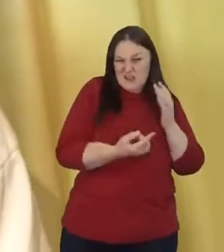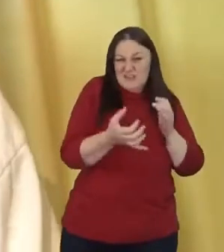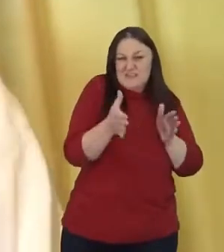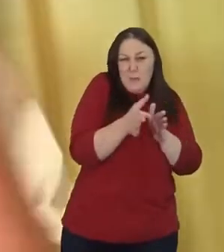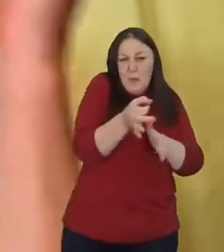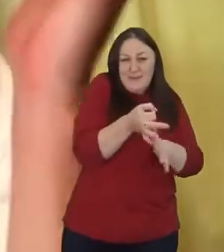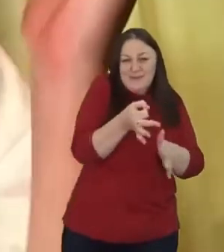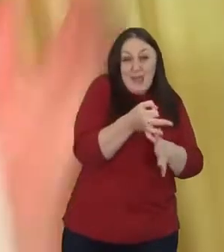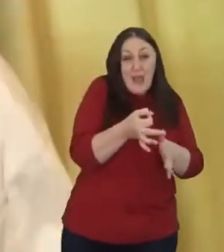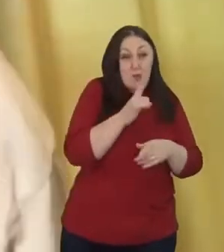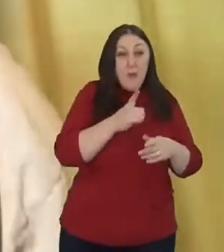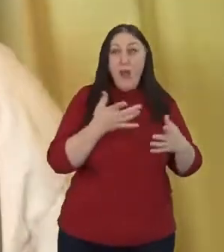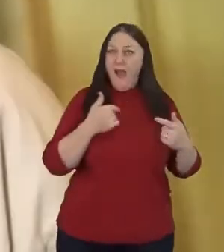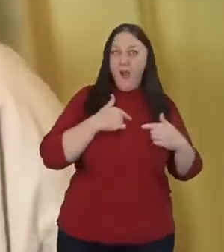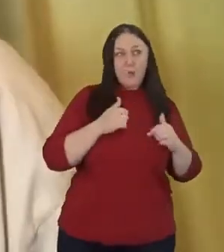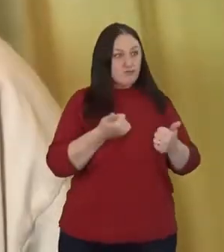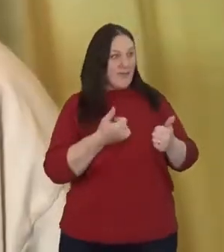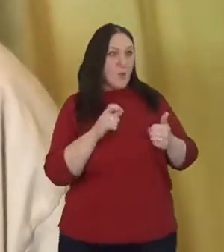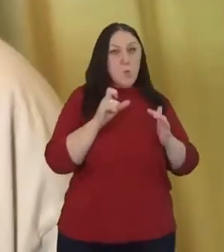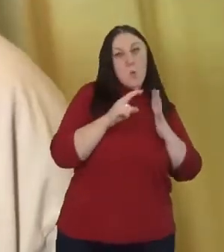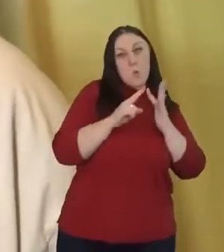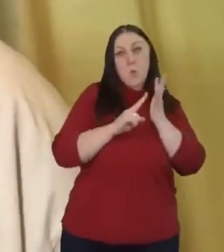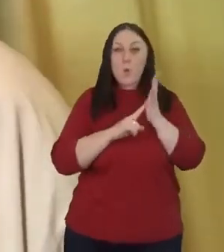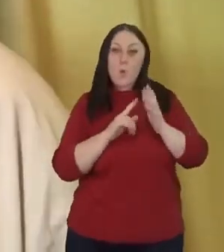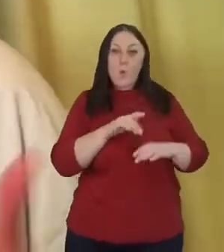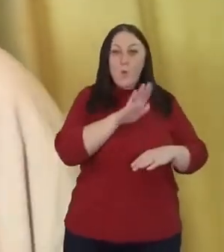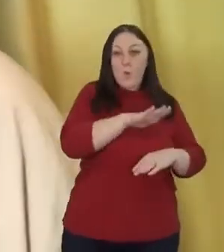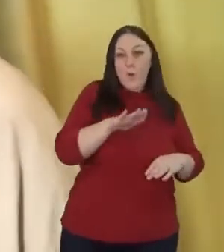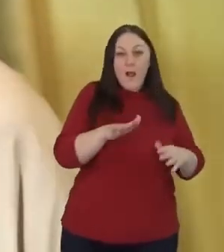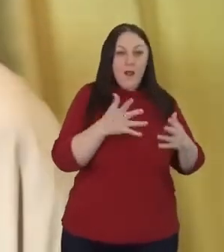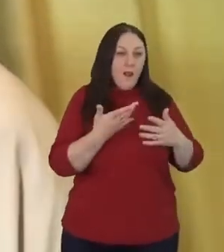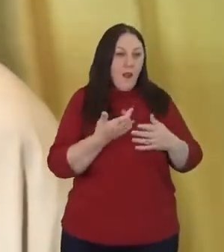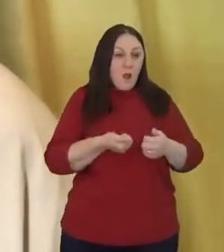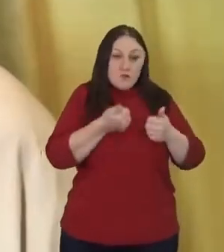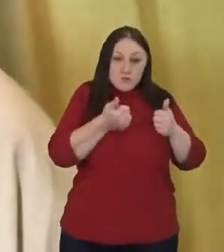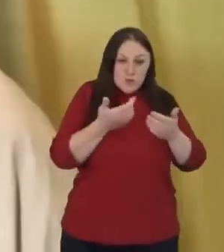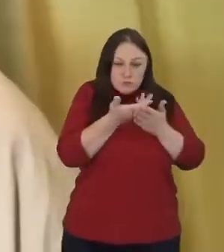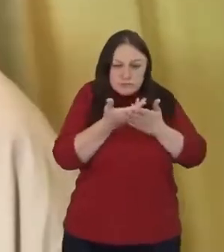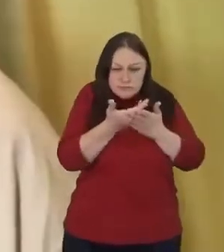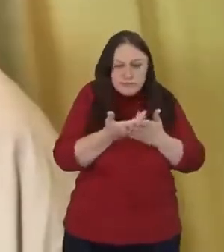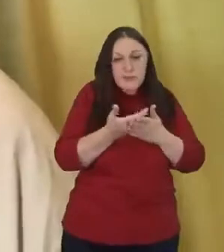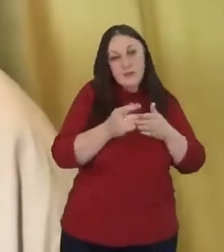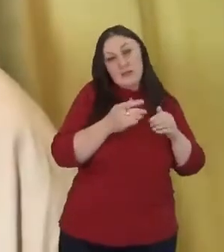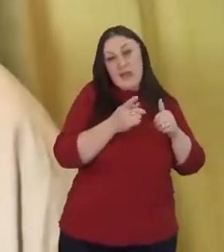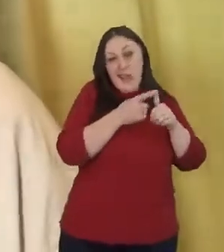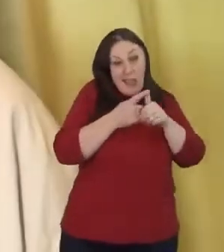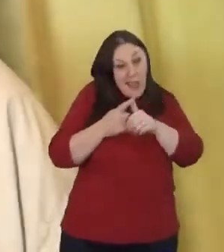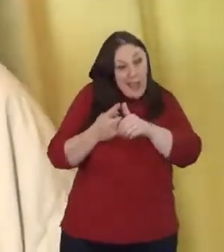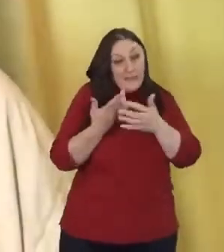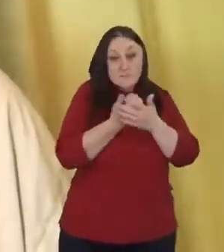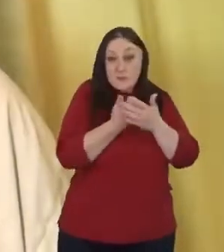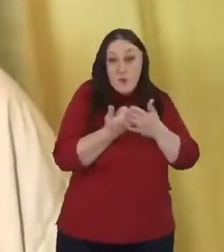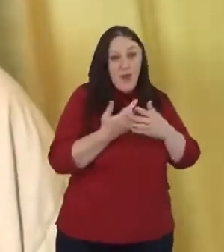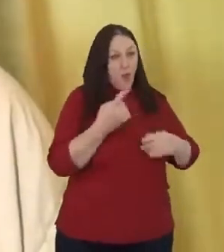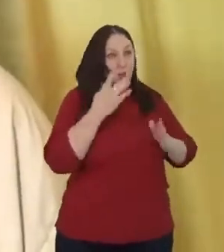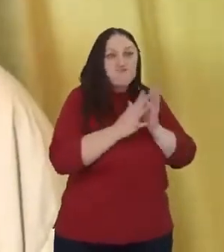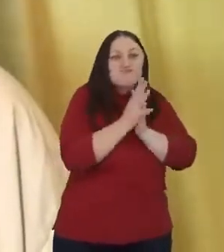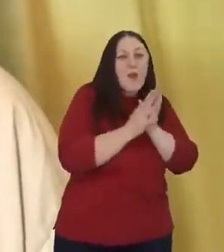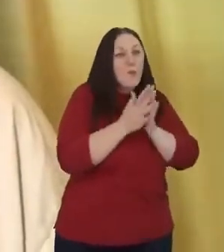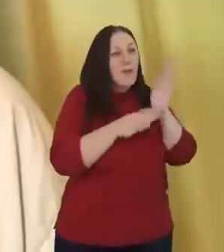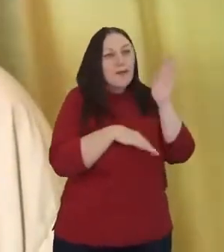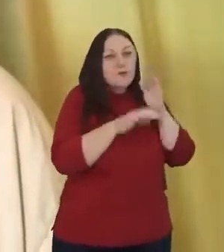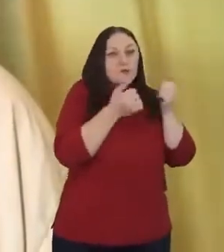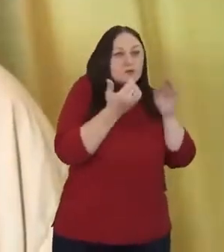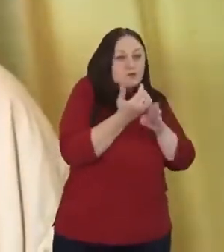go find a job and make lots of money. And then I heard a pastor say, if we find ourselves